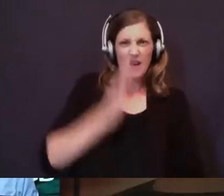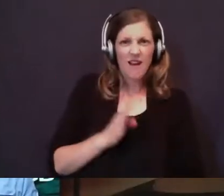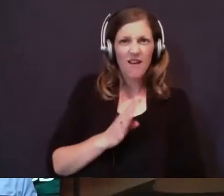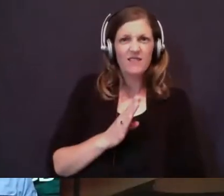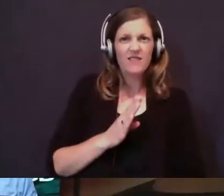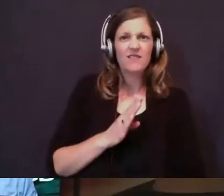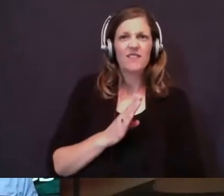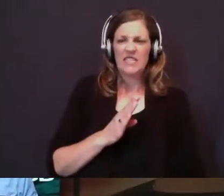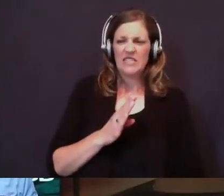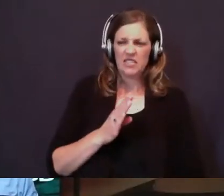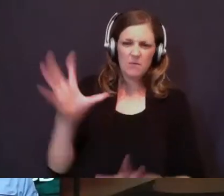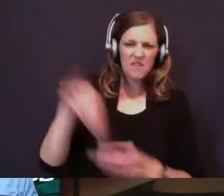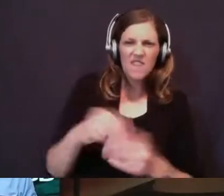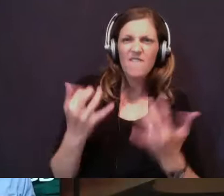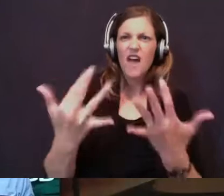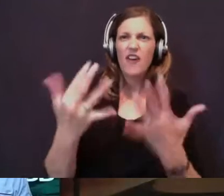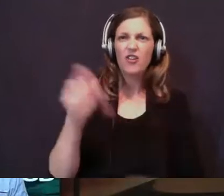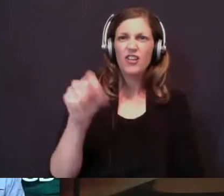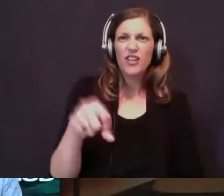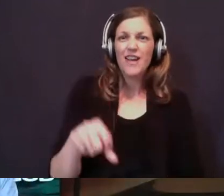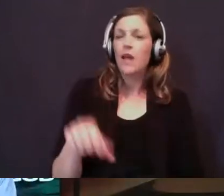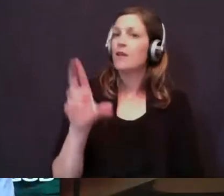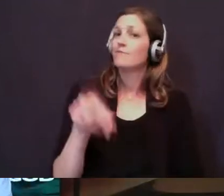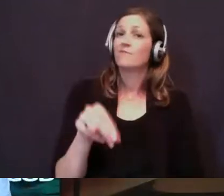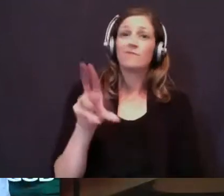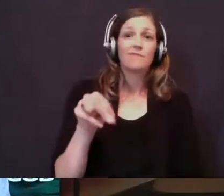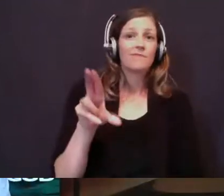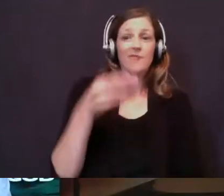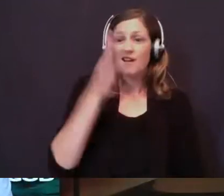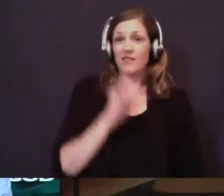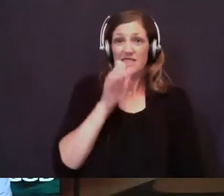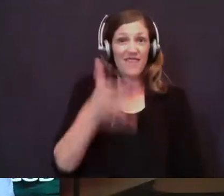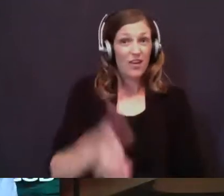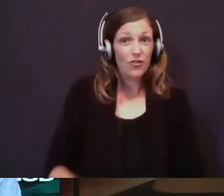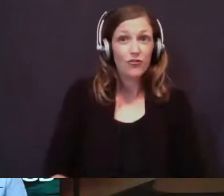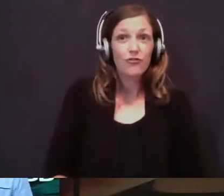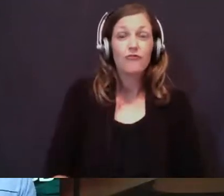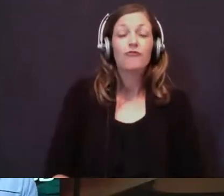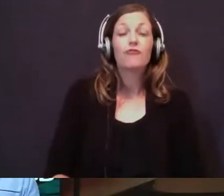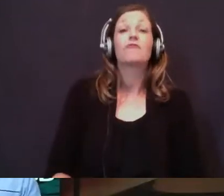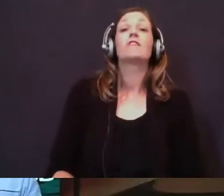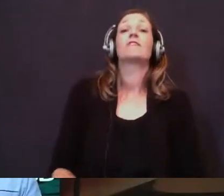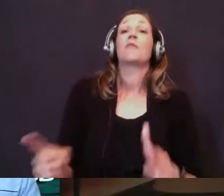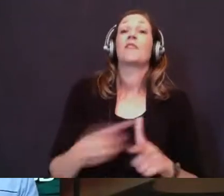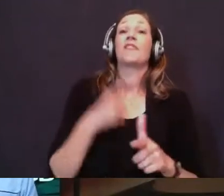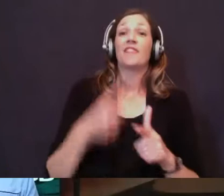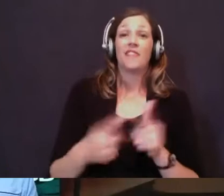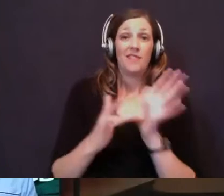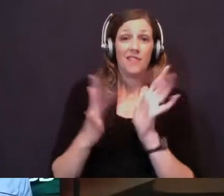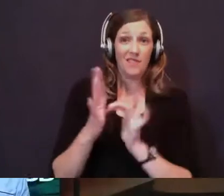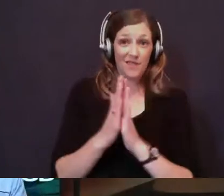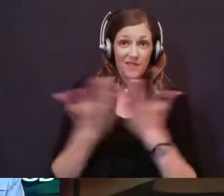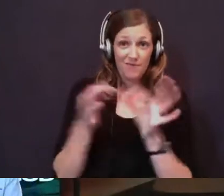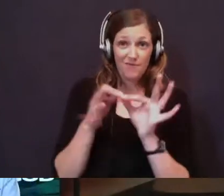this consuming fire. No, God's not in the fire. Then, the scripture says